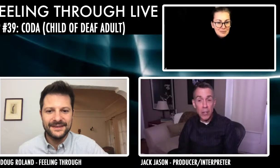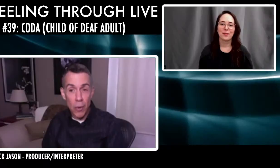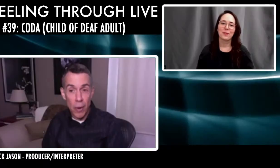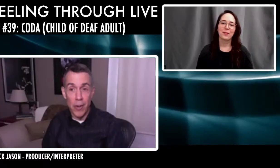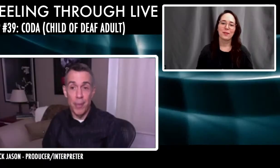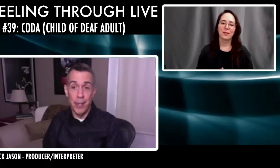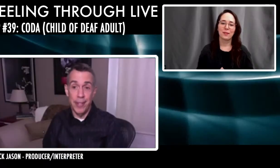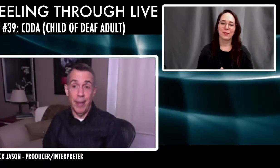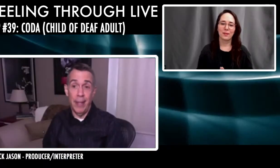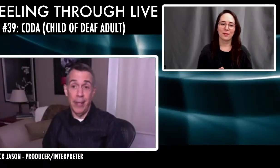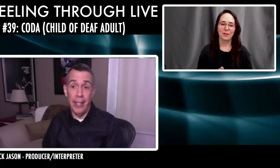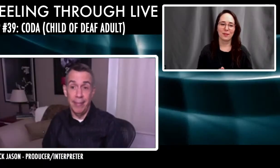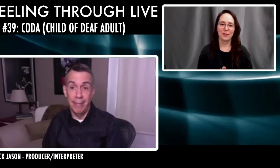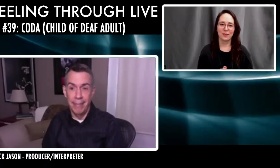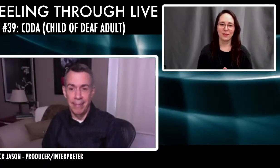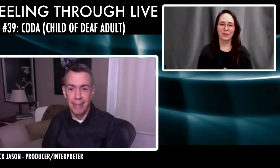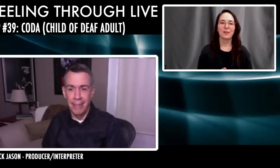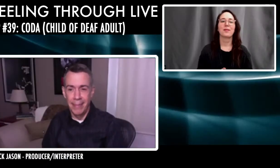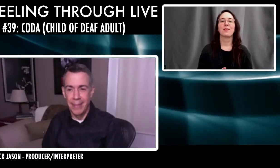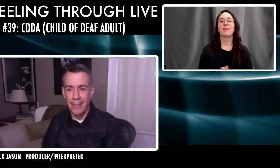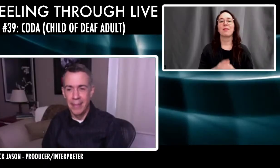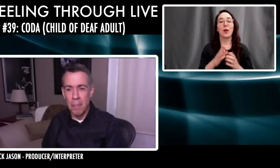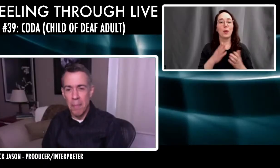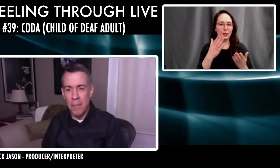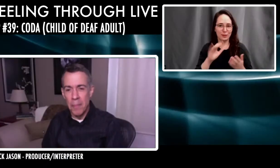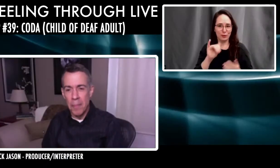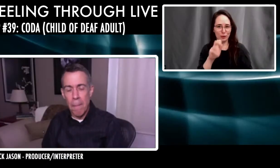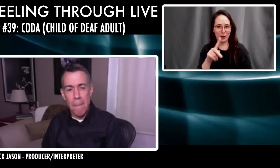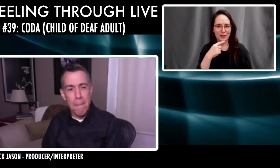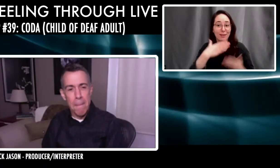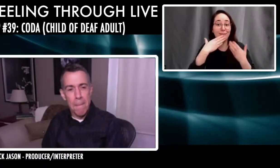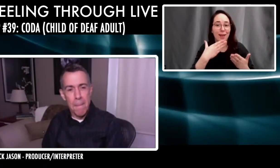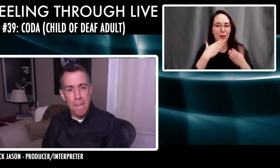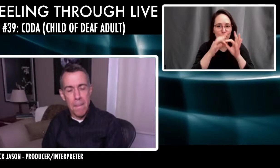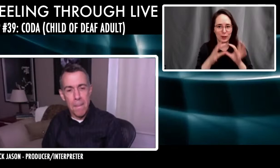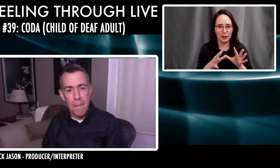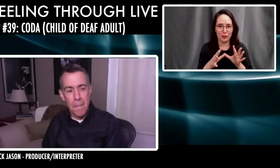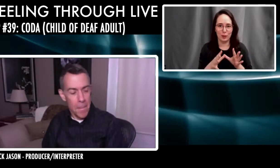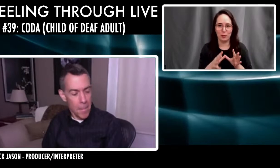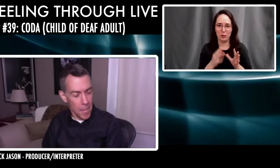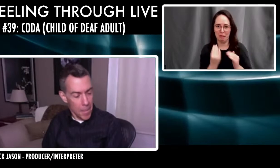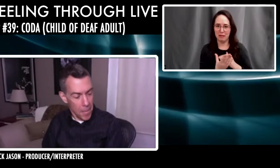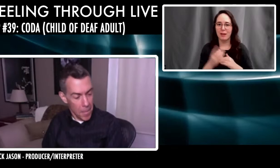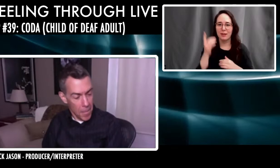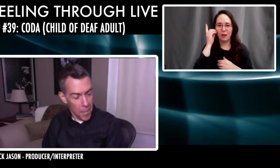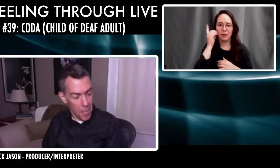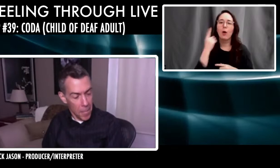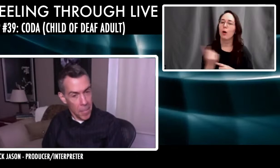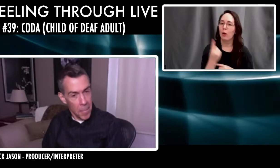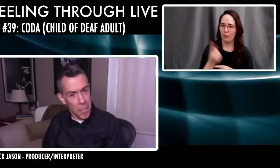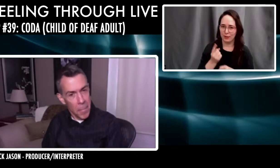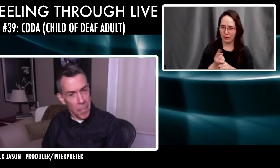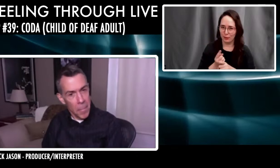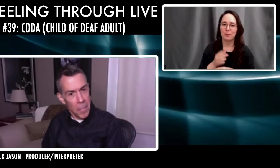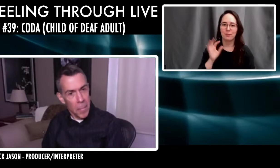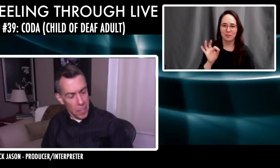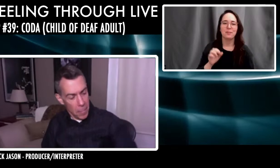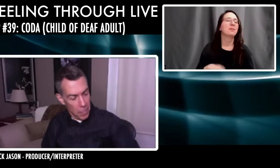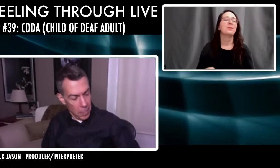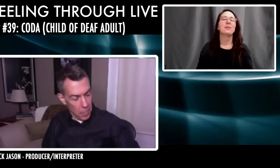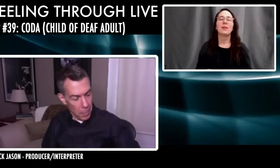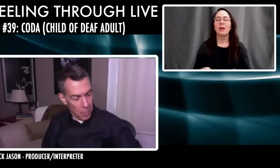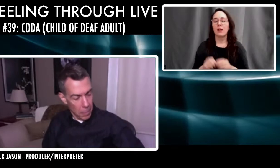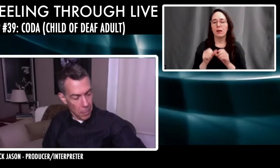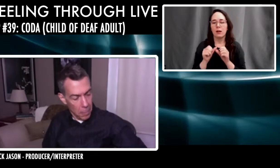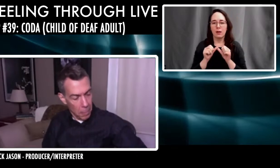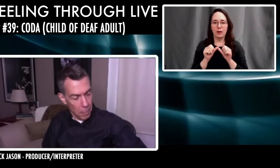Thank you to our interpreters, by the way. Always. All right. We're continuing here. Um, you know, I, I'd, I'd love